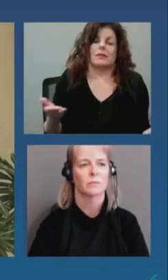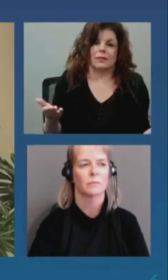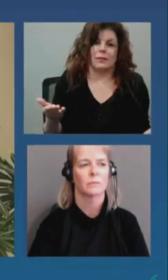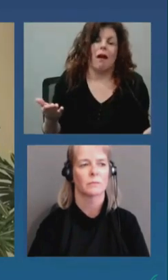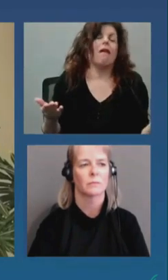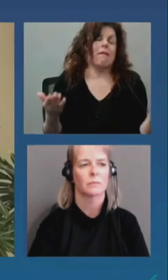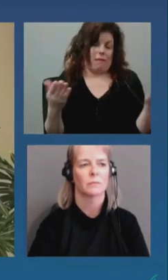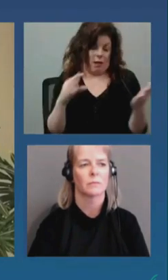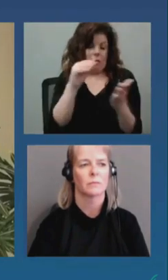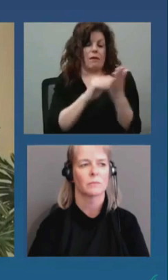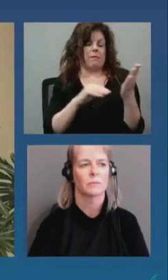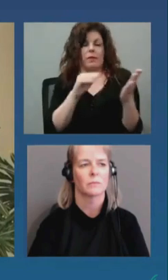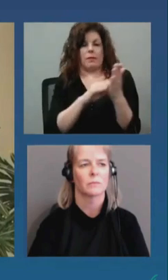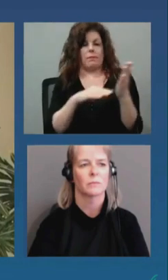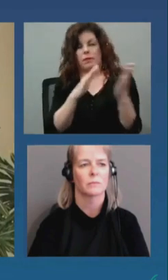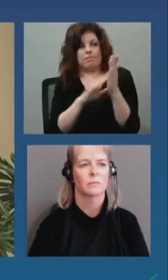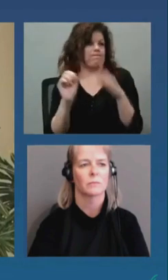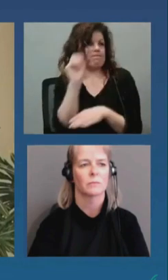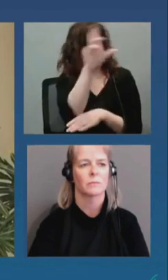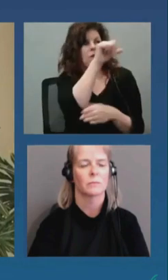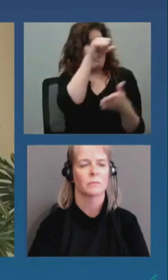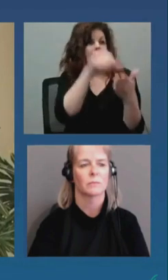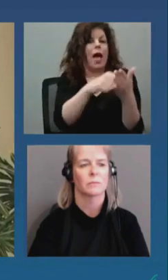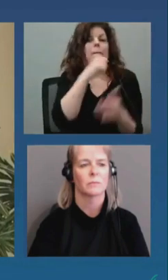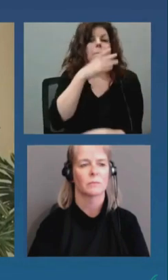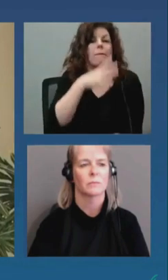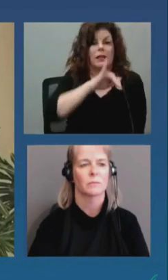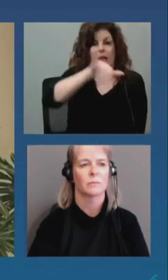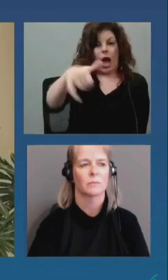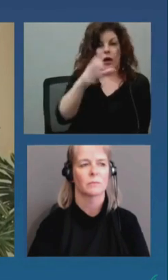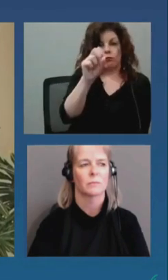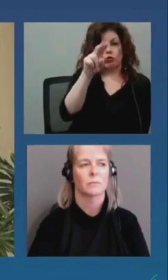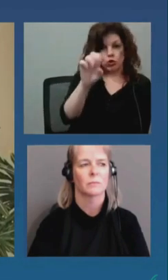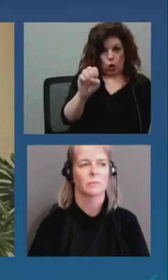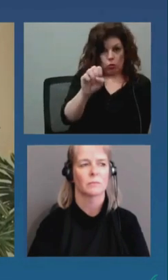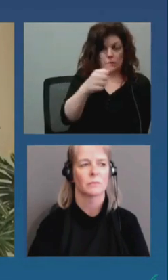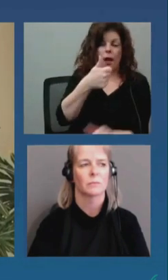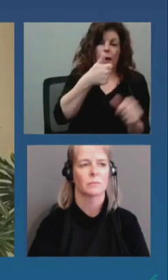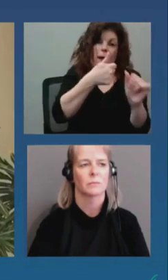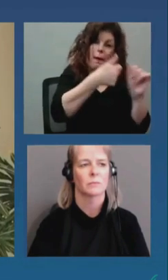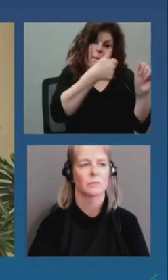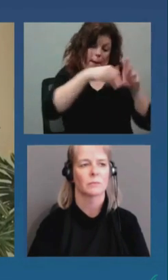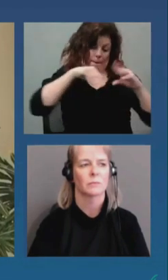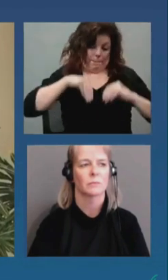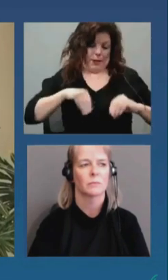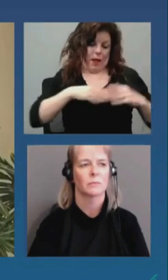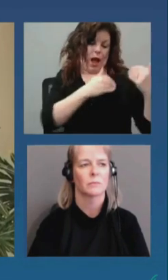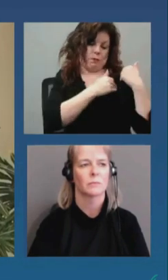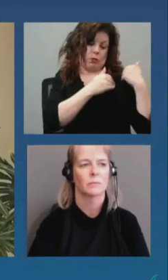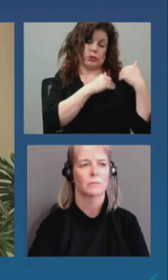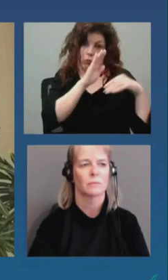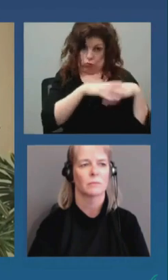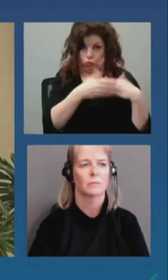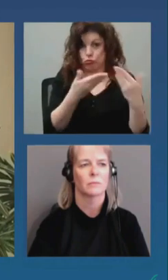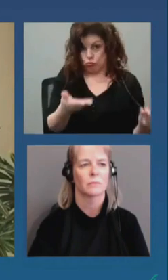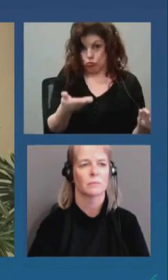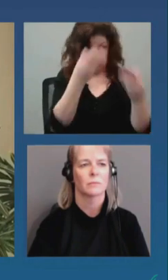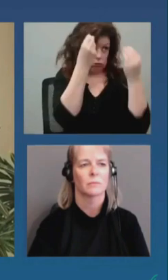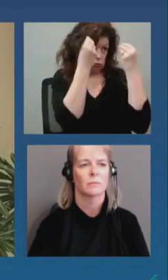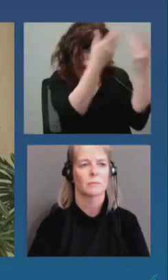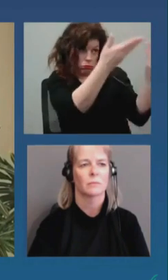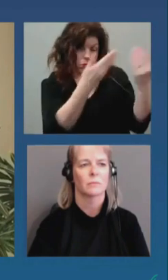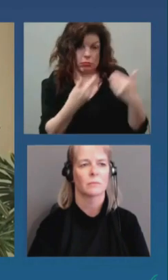lettre à Mme Jones, le ministre qui est responsable pour cette activité et je dis que,